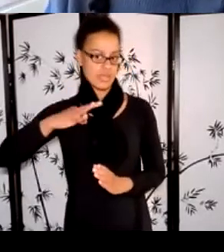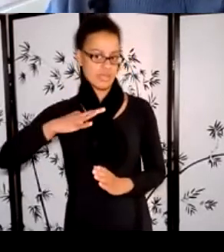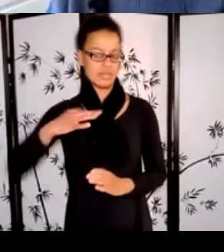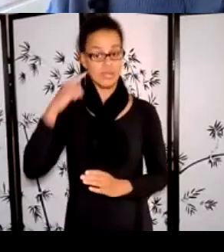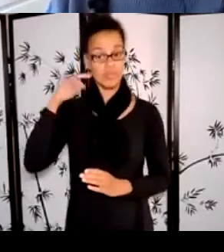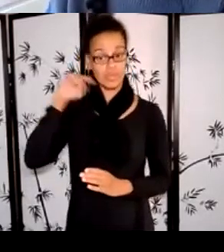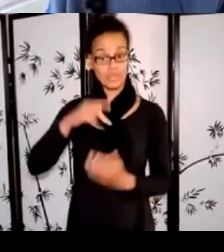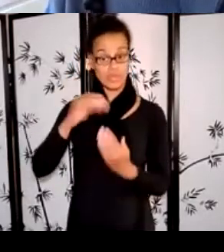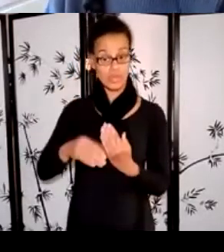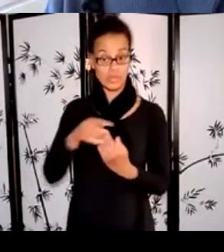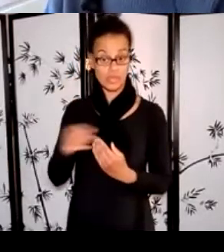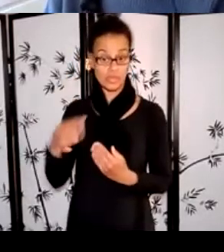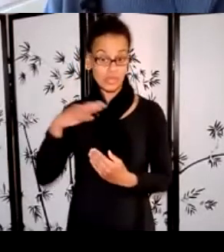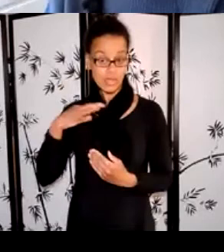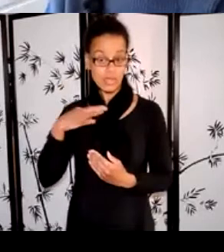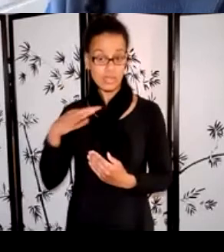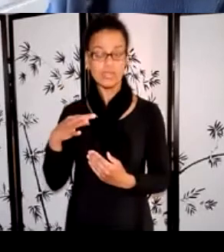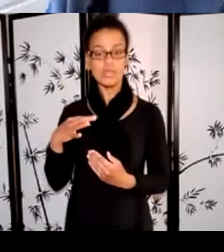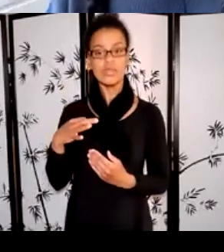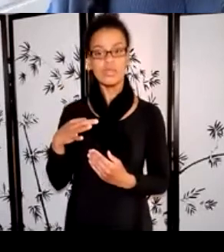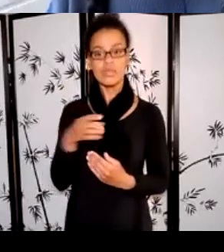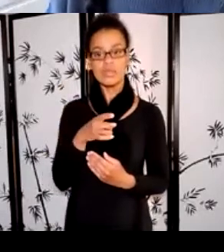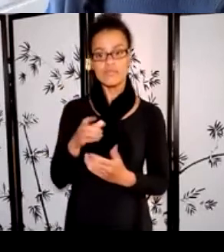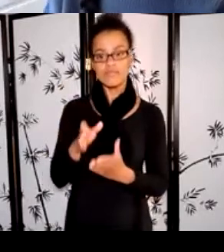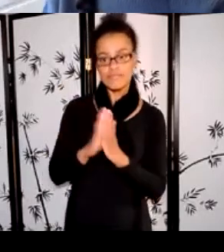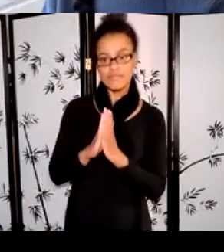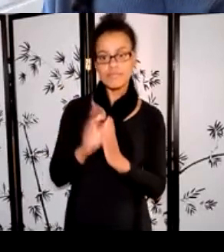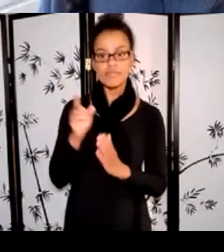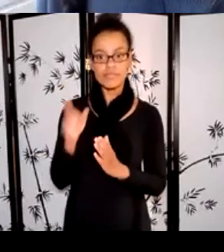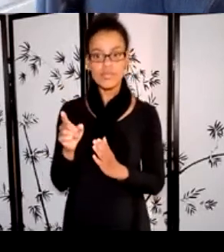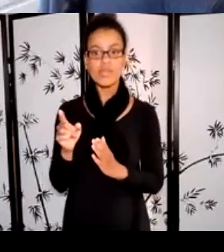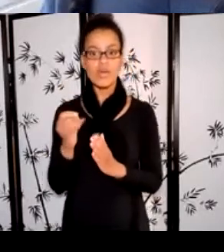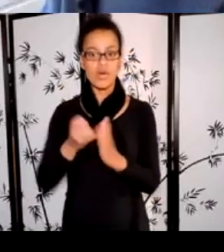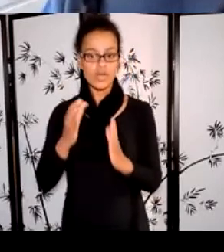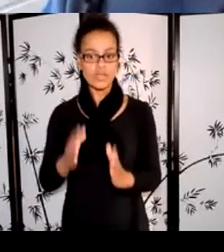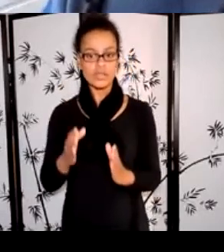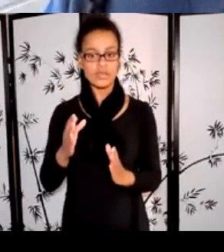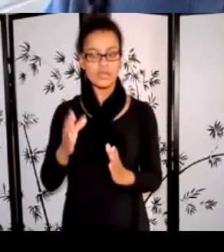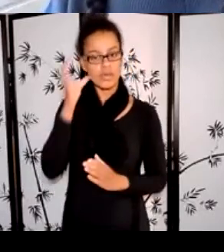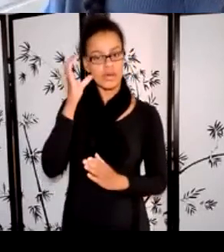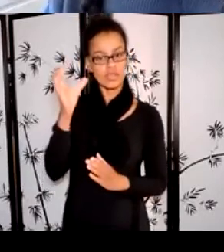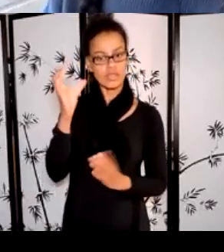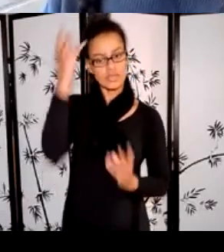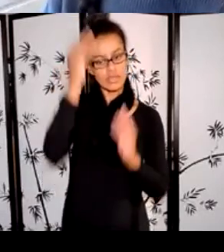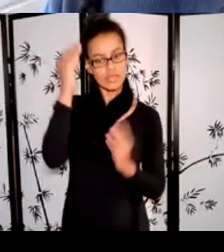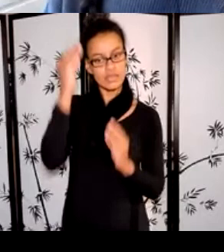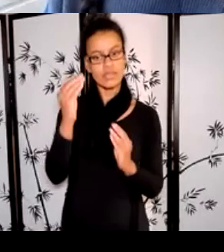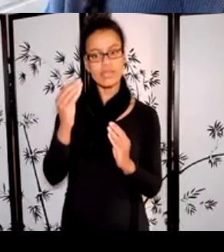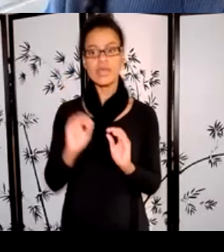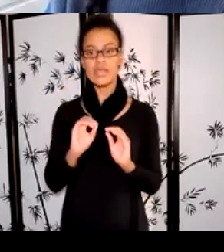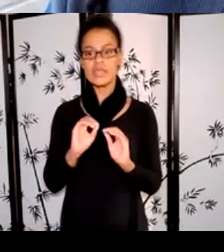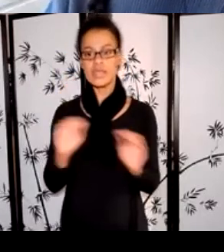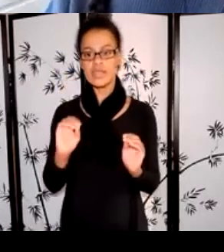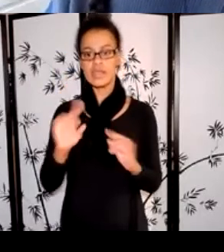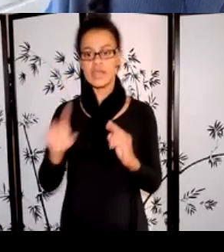we ask artists to consider concepts like nothing about us without us. This is an idea that's been around for a long time, but